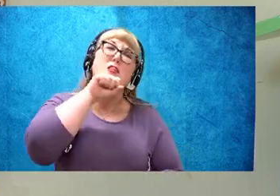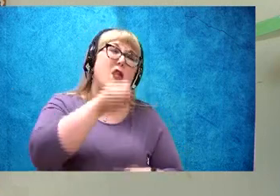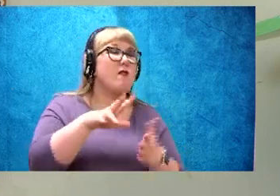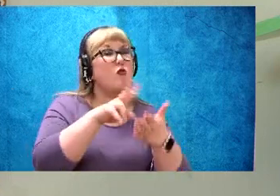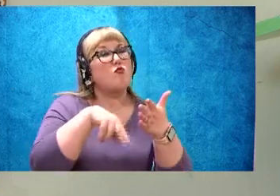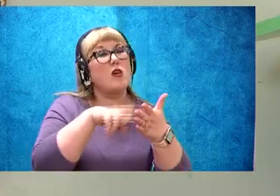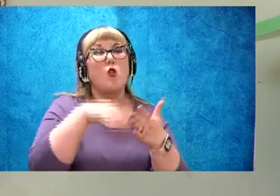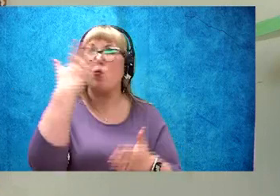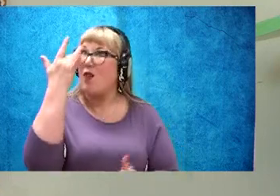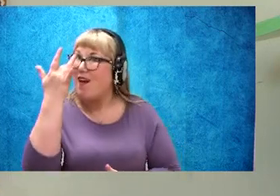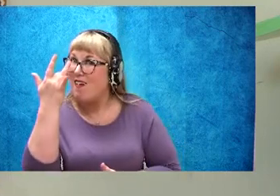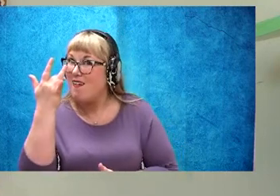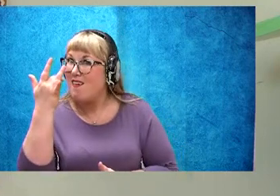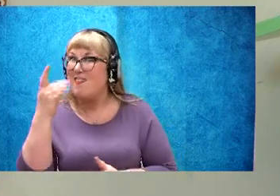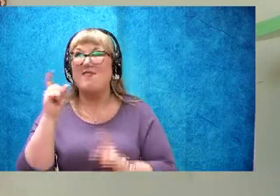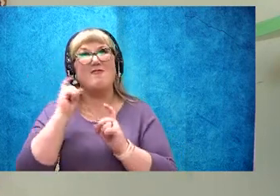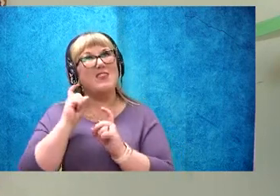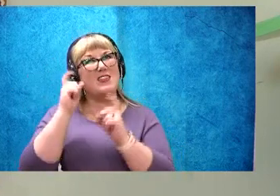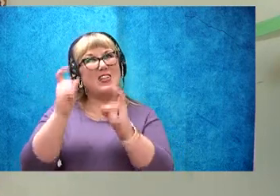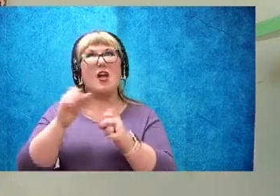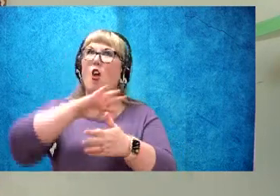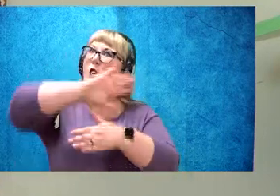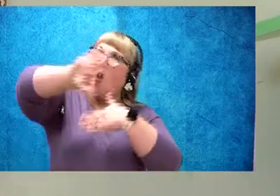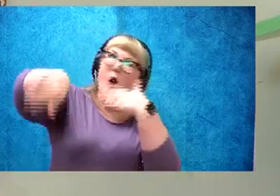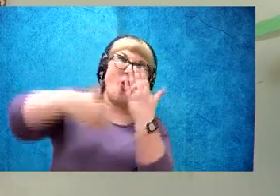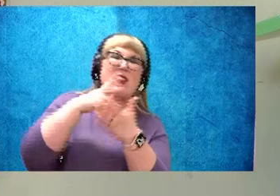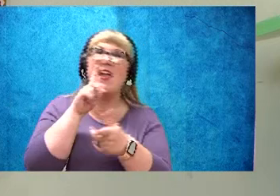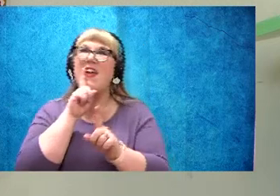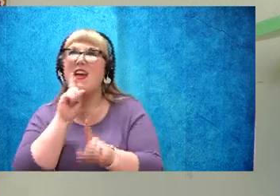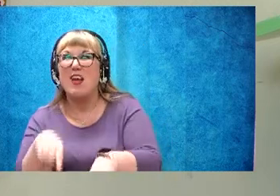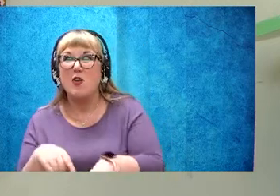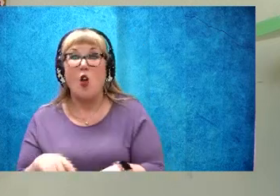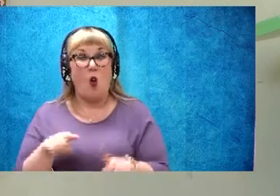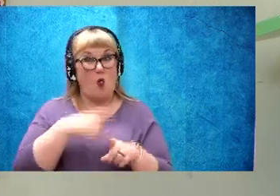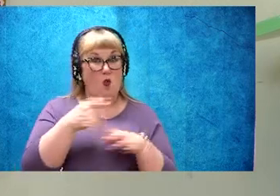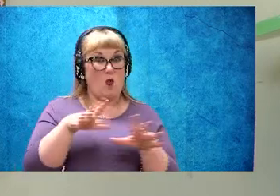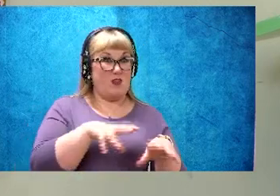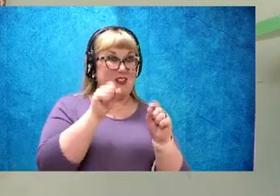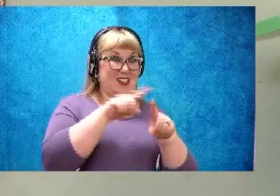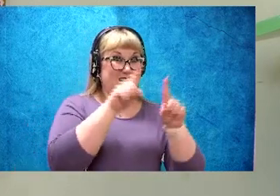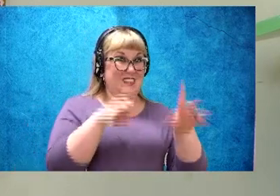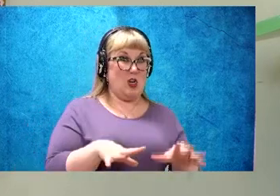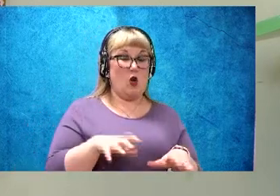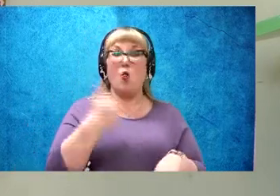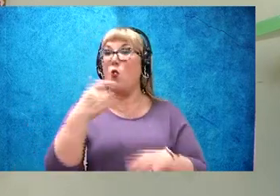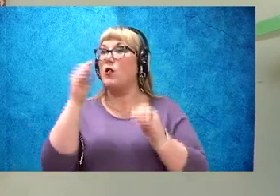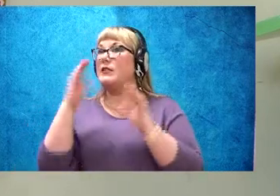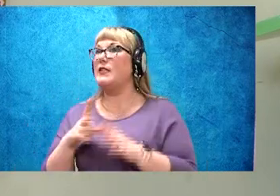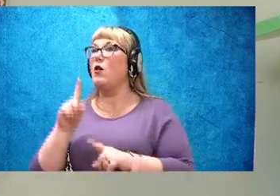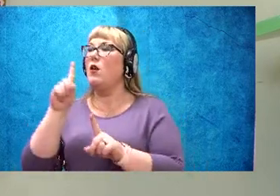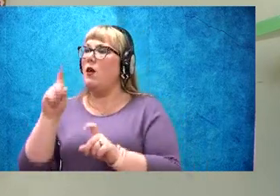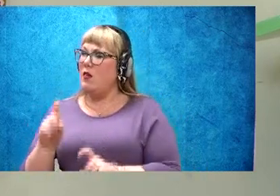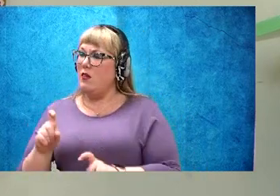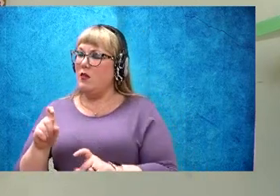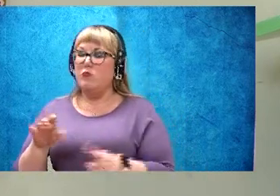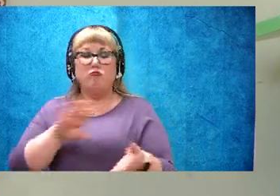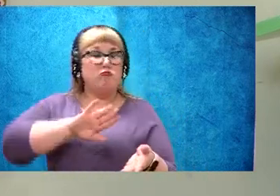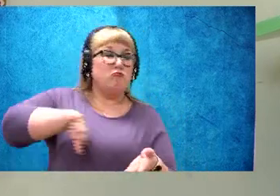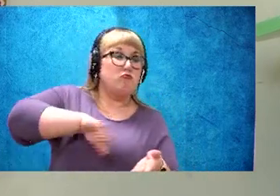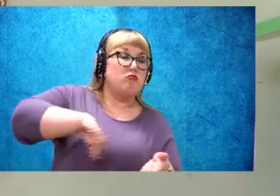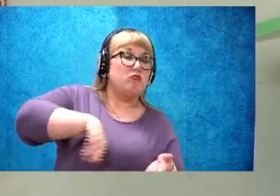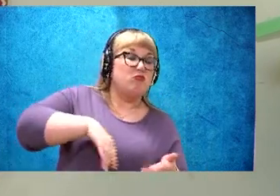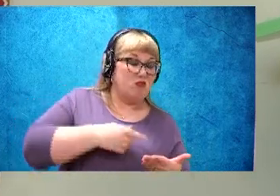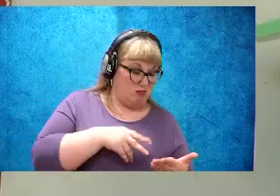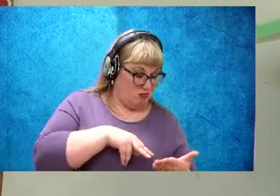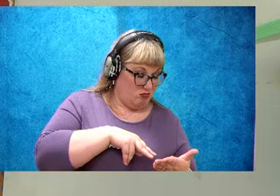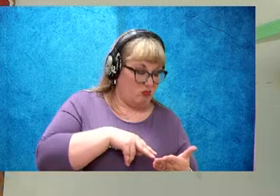Why? It gives you all the answers. So when you're taking a test or your teacher is asking you a question, refer back to your story.